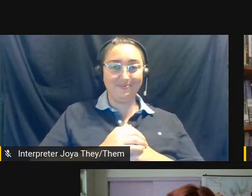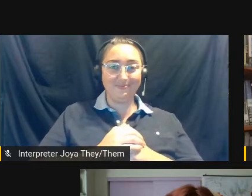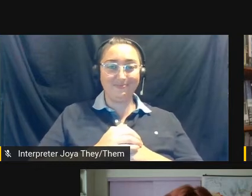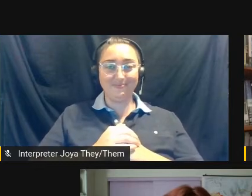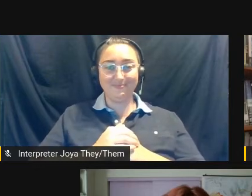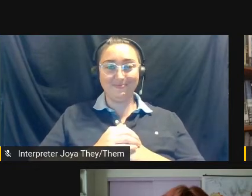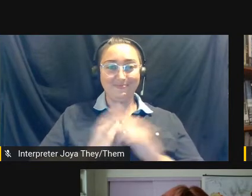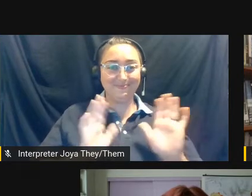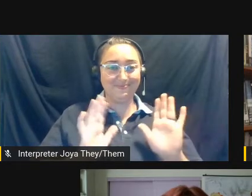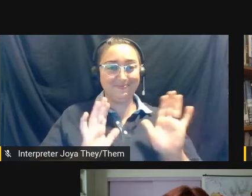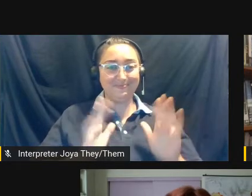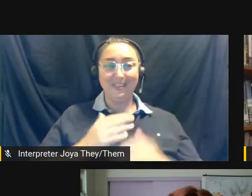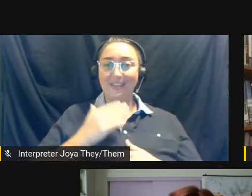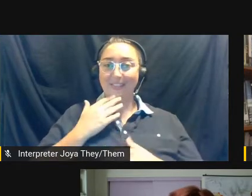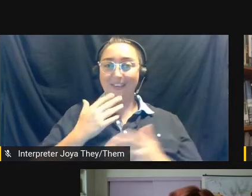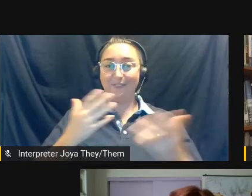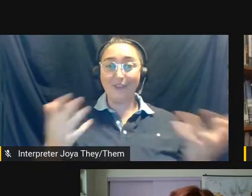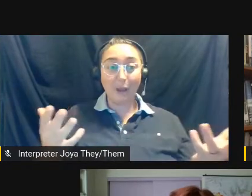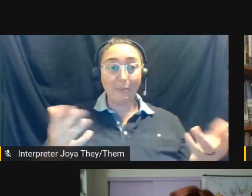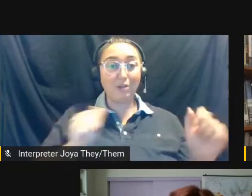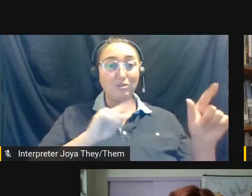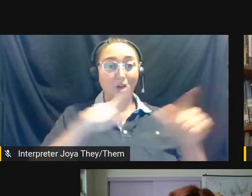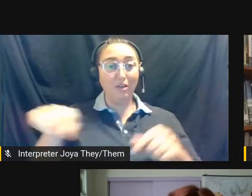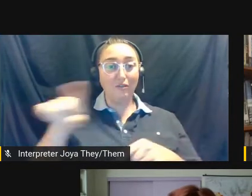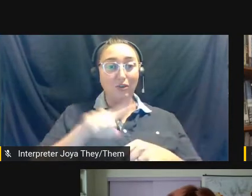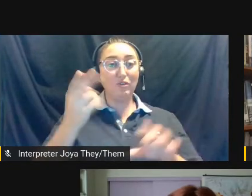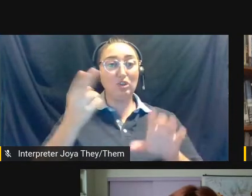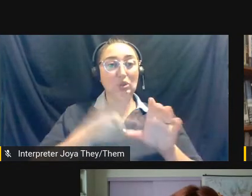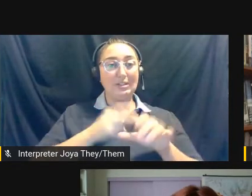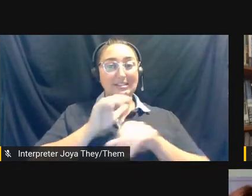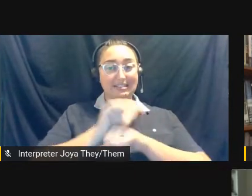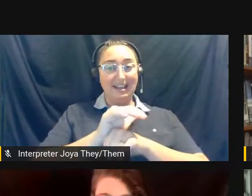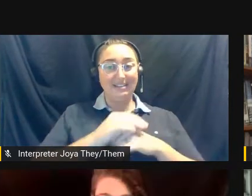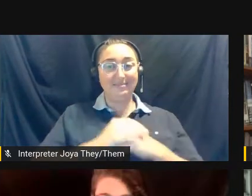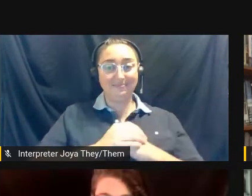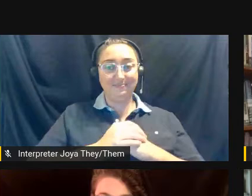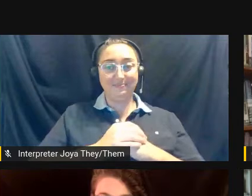Thank you very much, all of you, for being here with us.